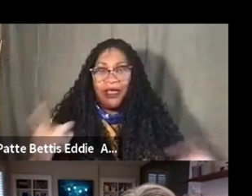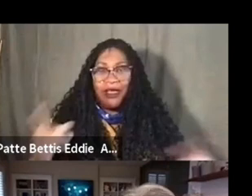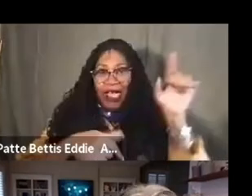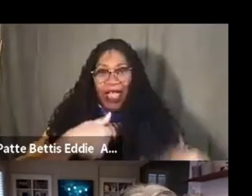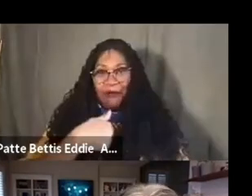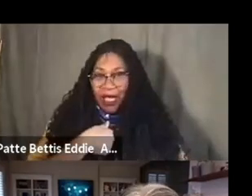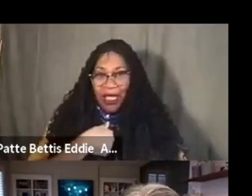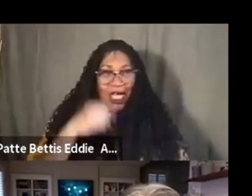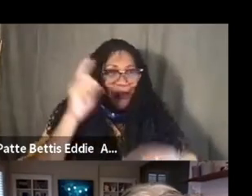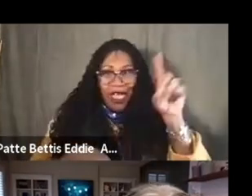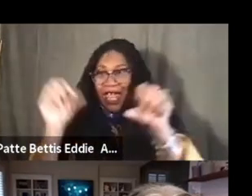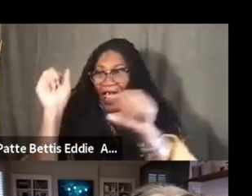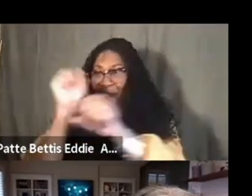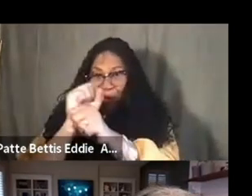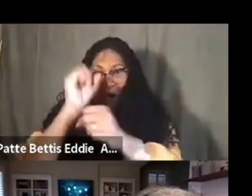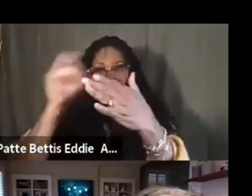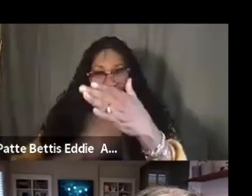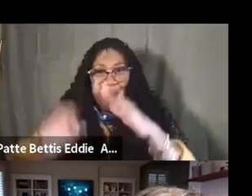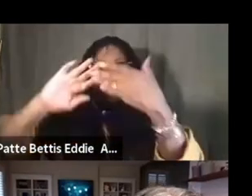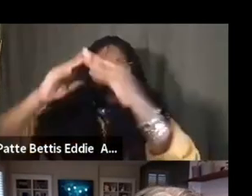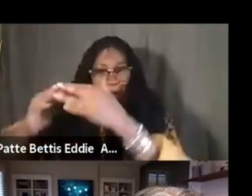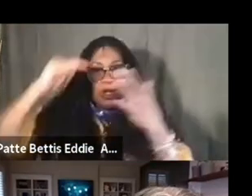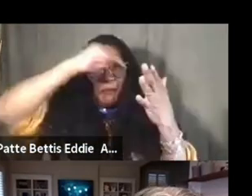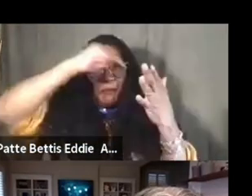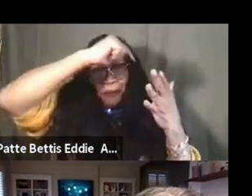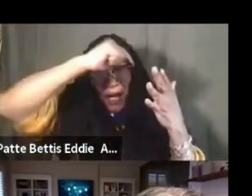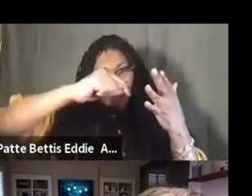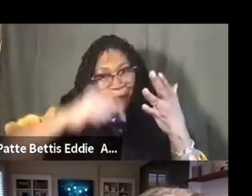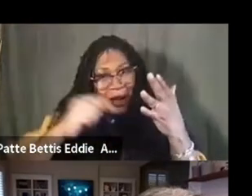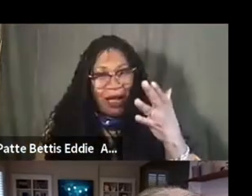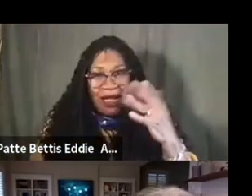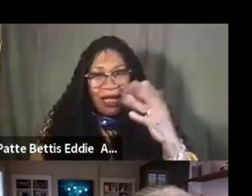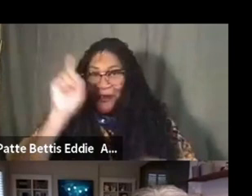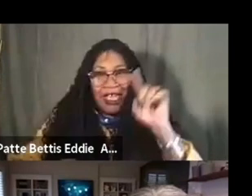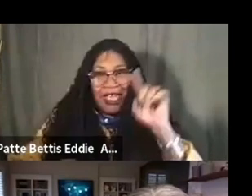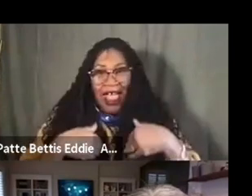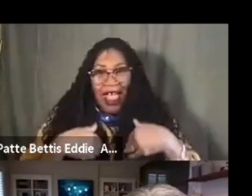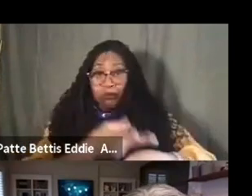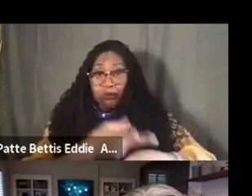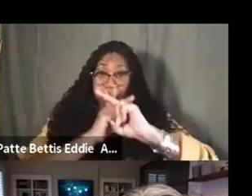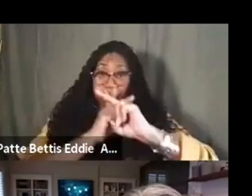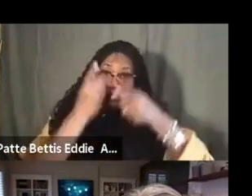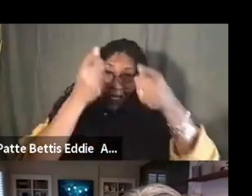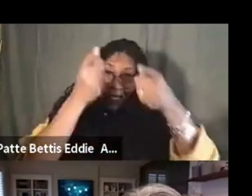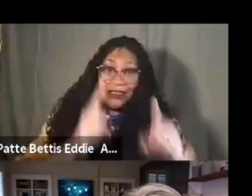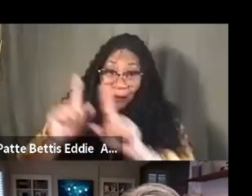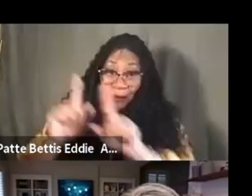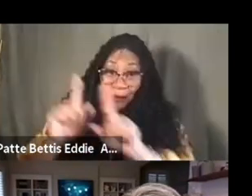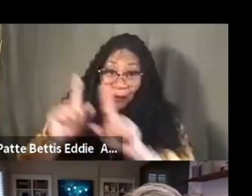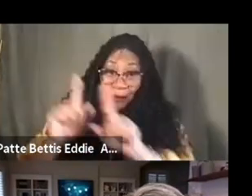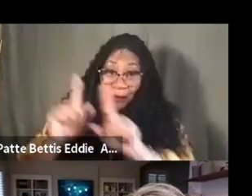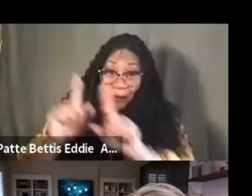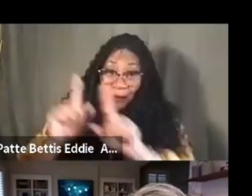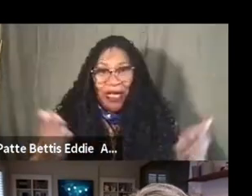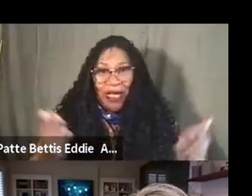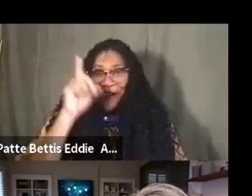you can't have the work, you can't have the communities that I have been working with, you can't have the loans that have come in since I have been here, you know, you